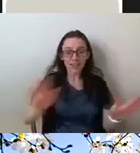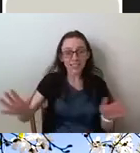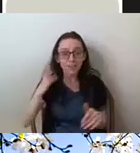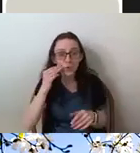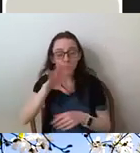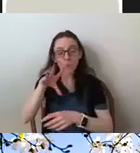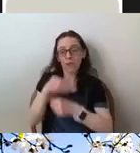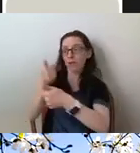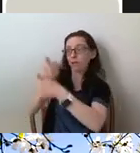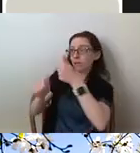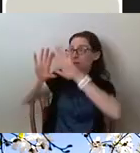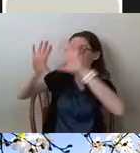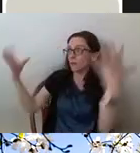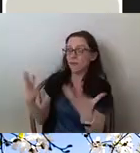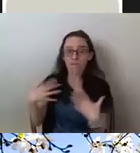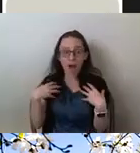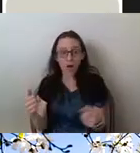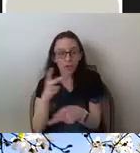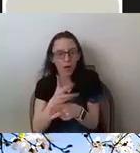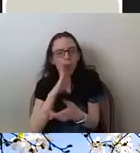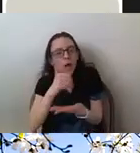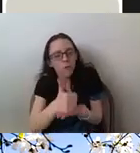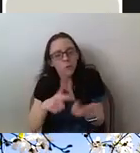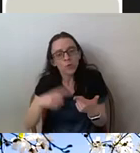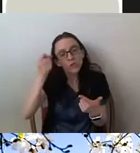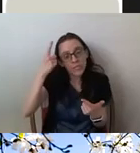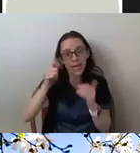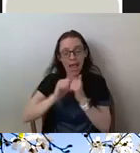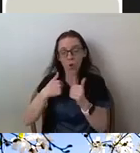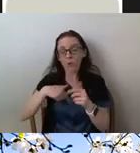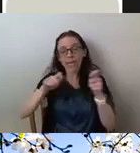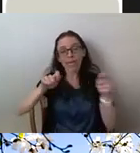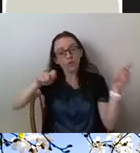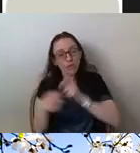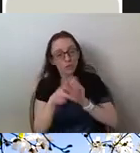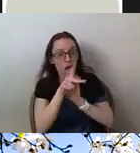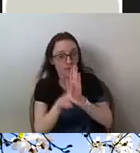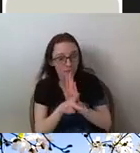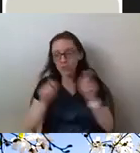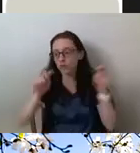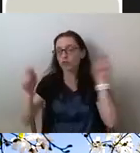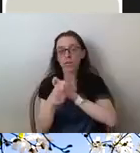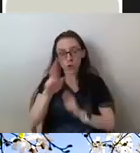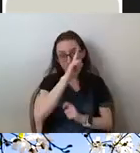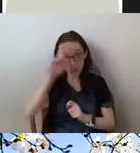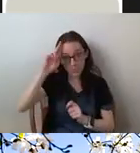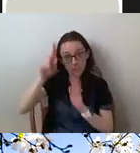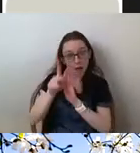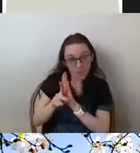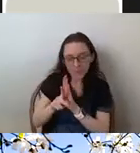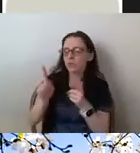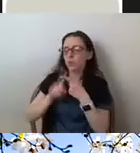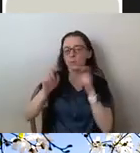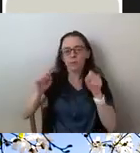understand how policy and hospital level changes can be implemented in order to accommodate the needs of those of